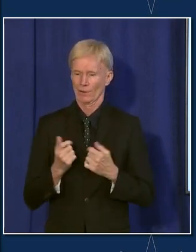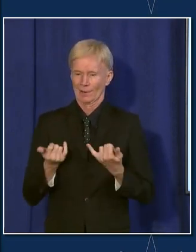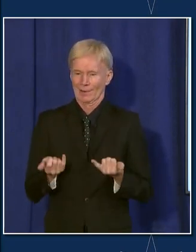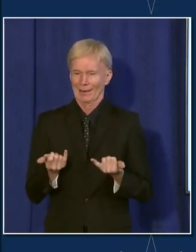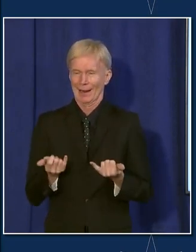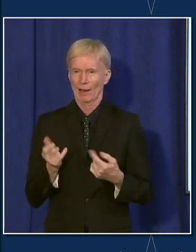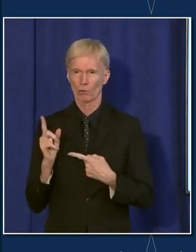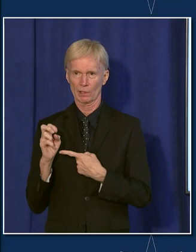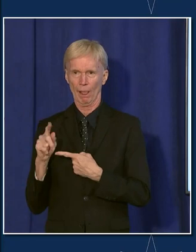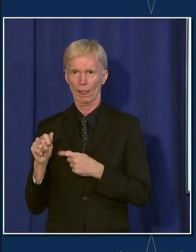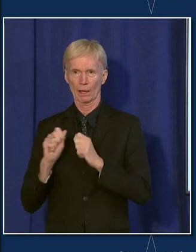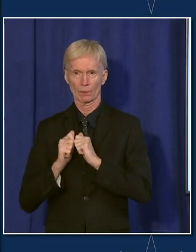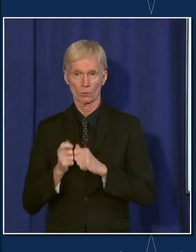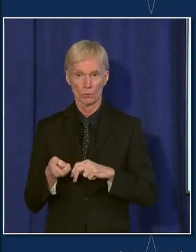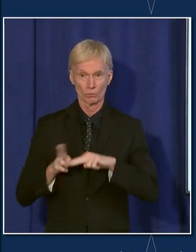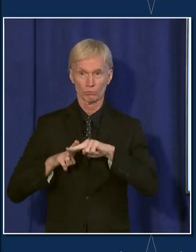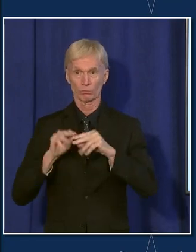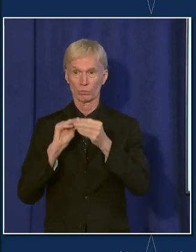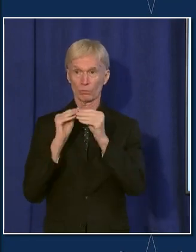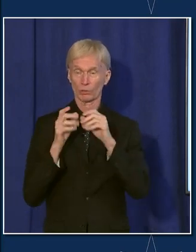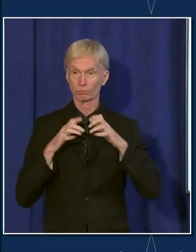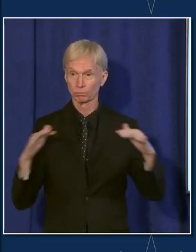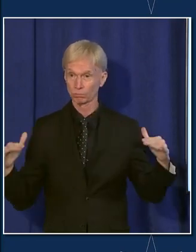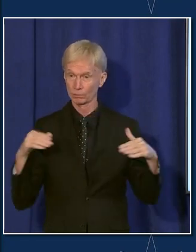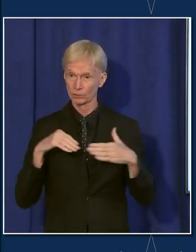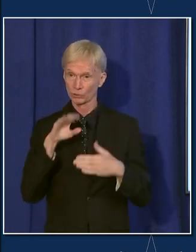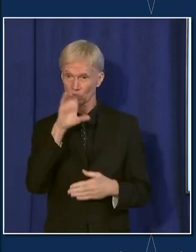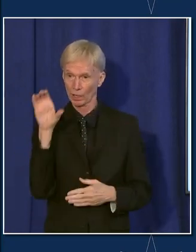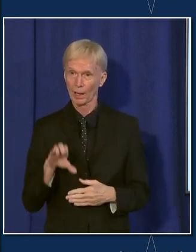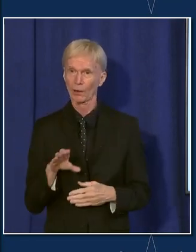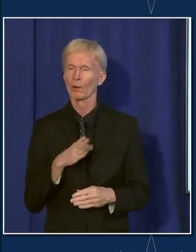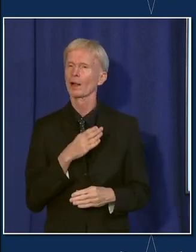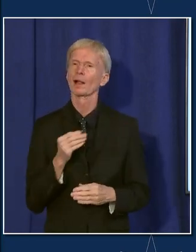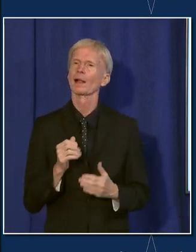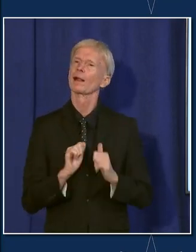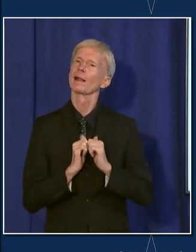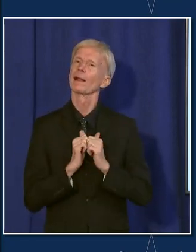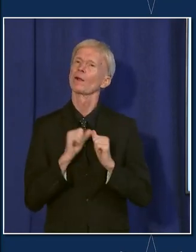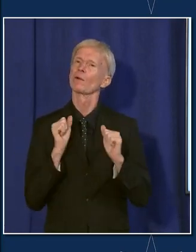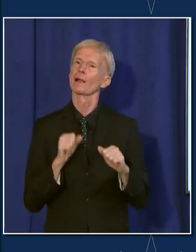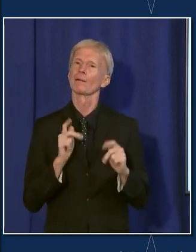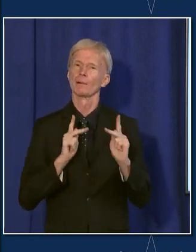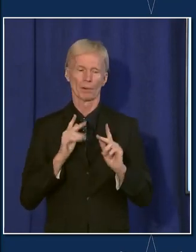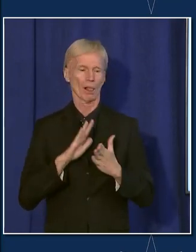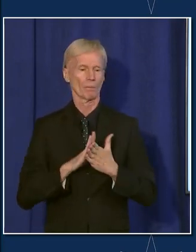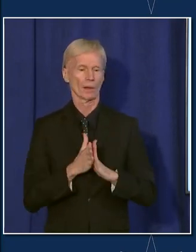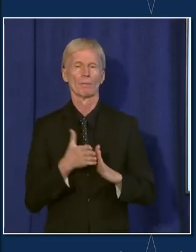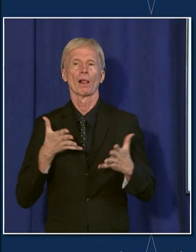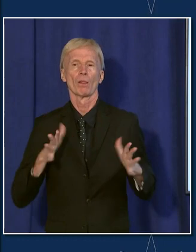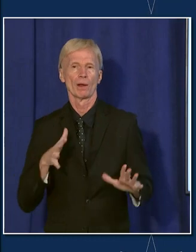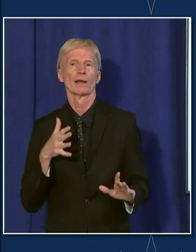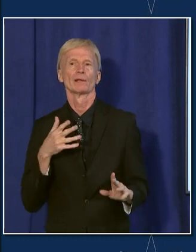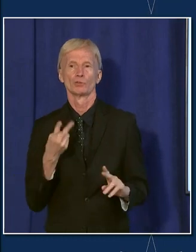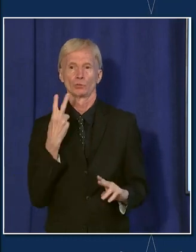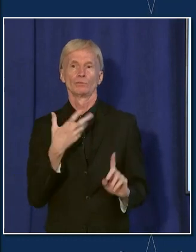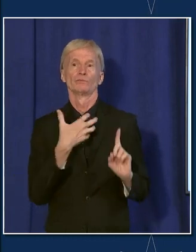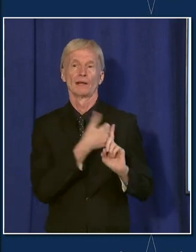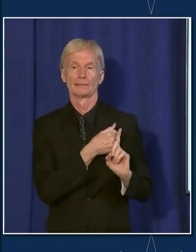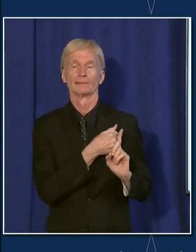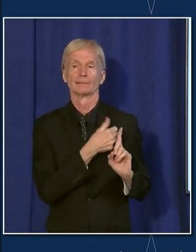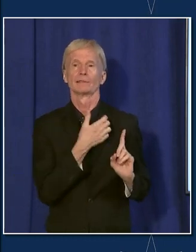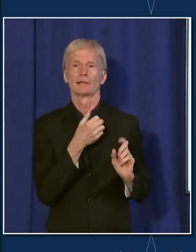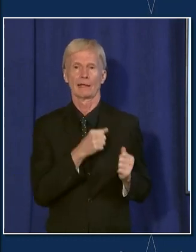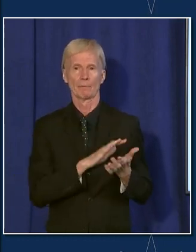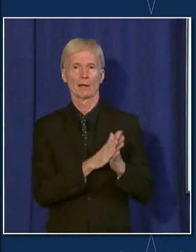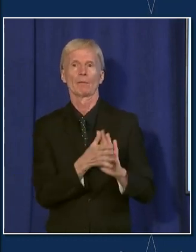now is delta in Chicago? And also, what would be the message for vaccinated people that might get reinfected,